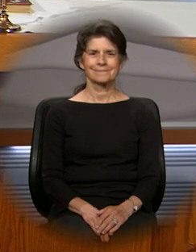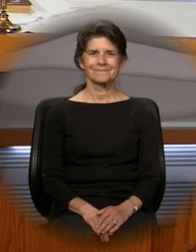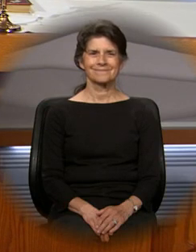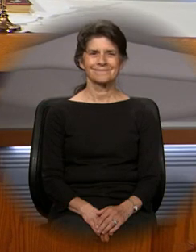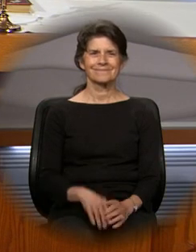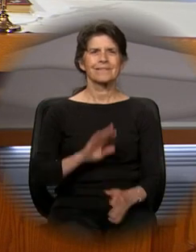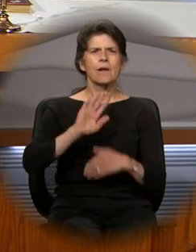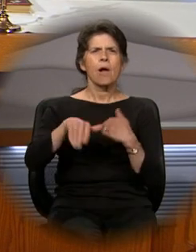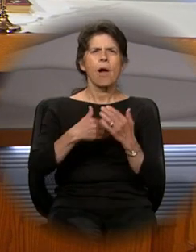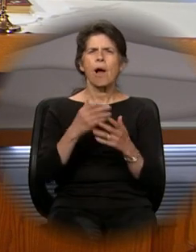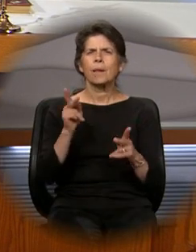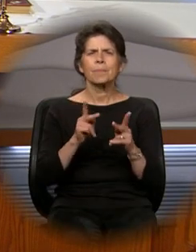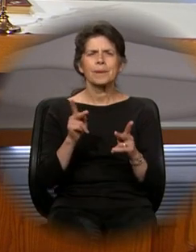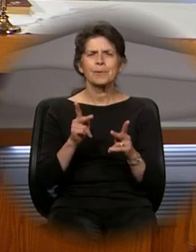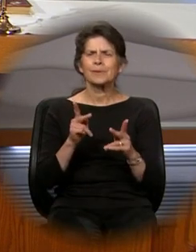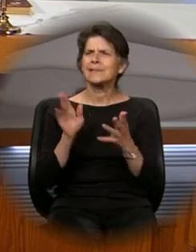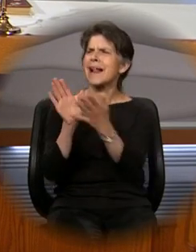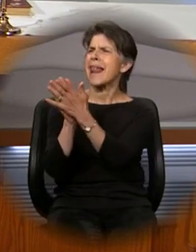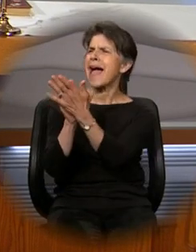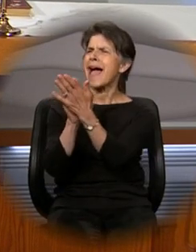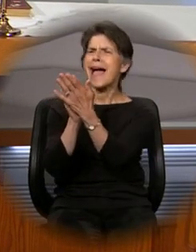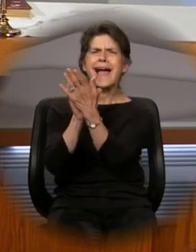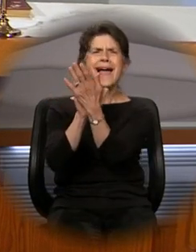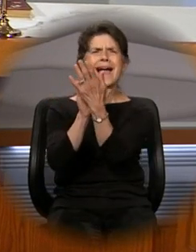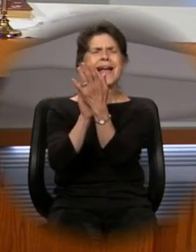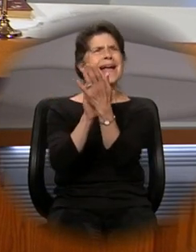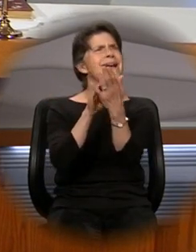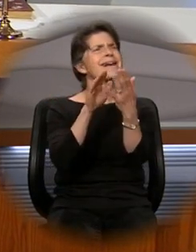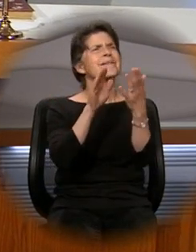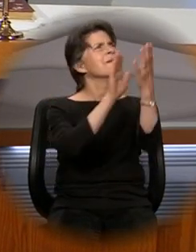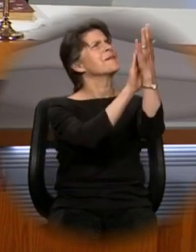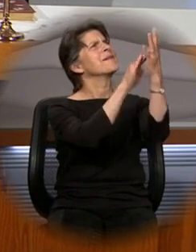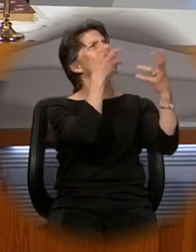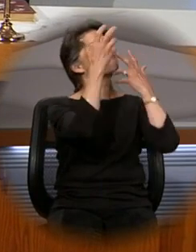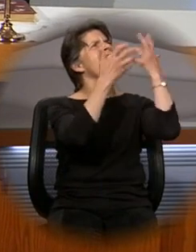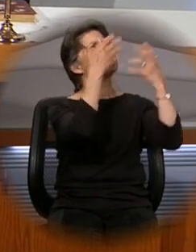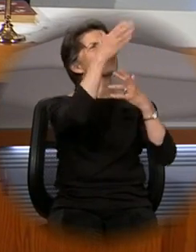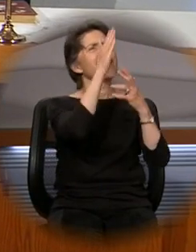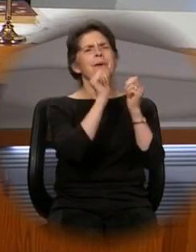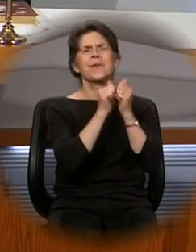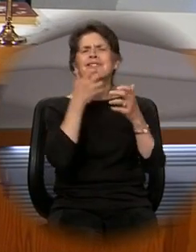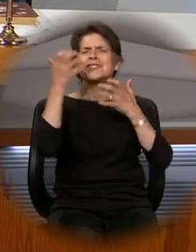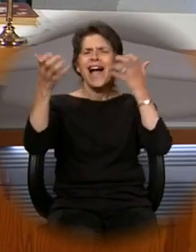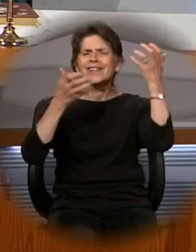All peoples, clap your hands. Cry to God with shouts of joy.